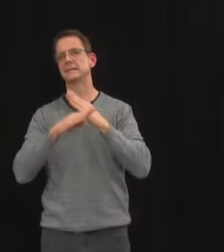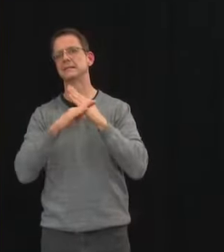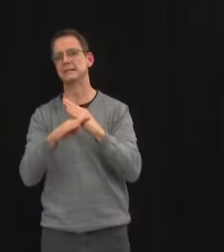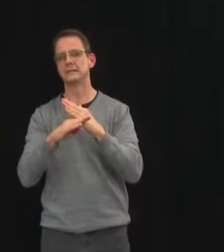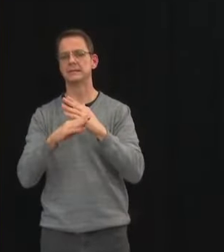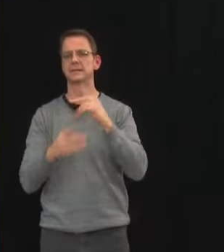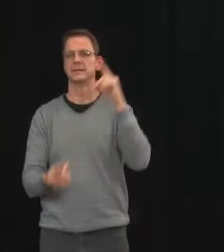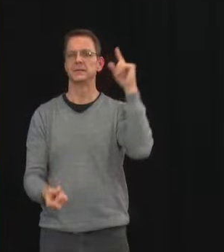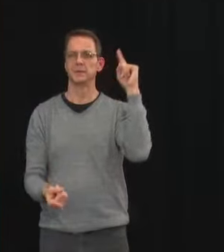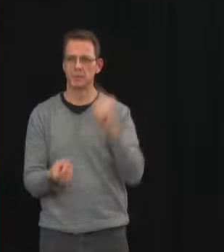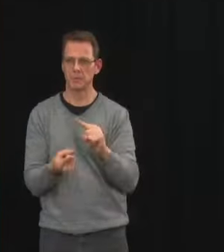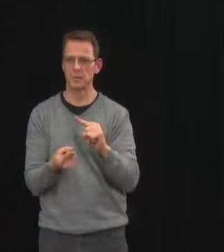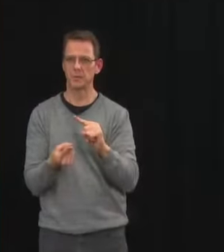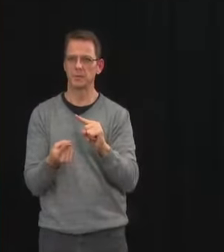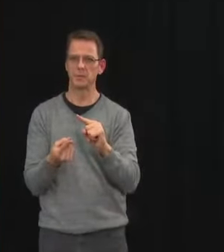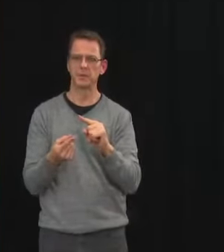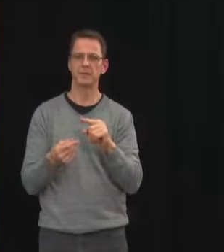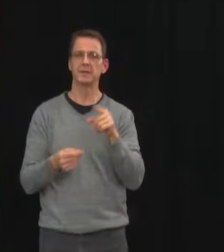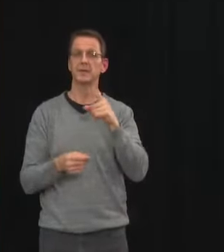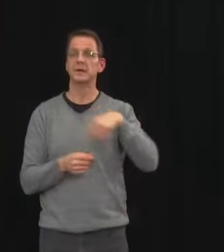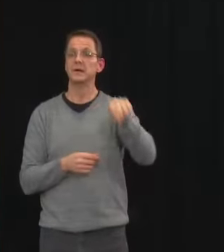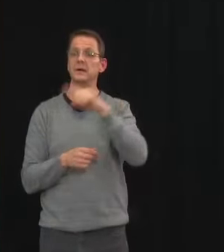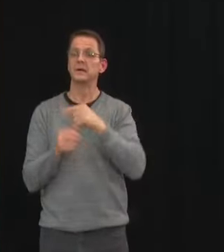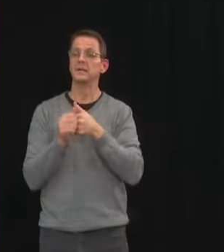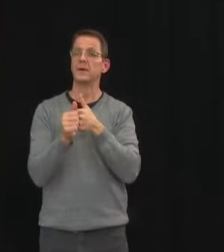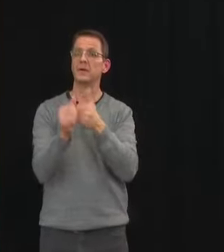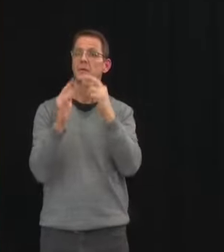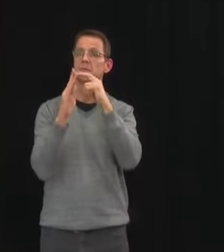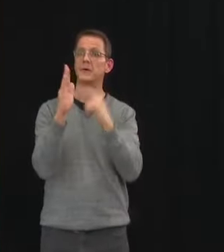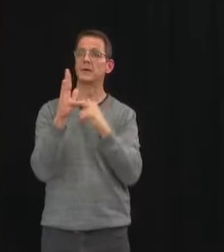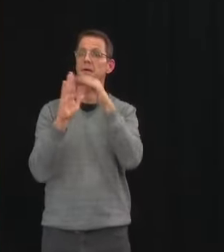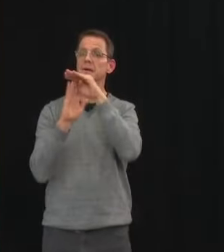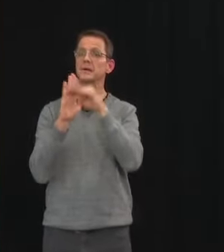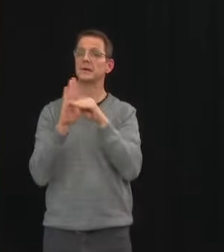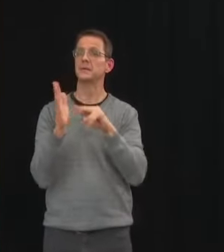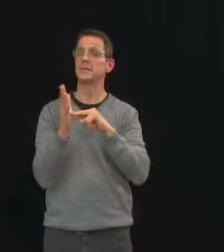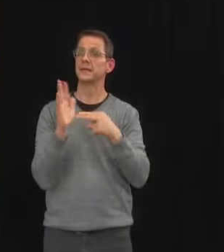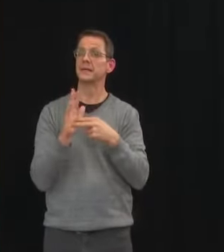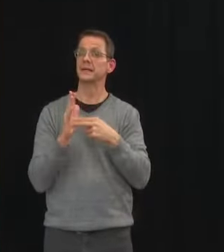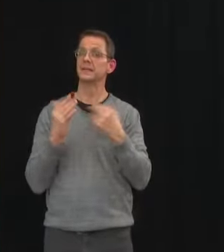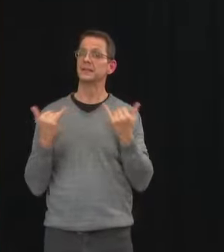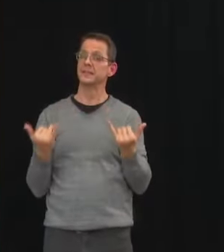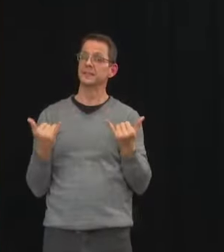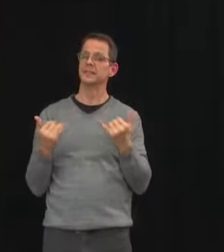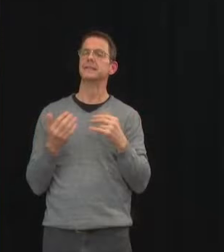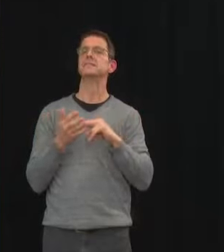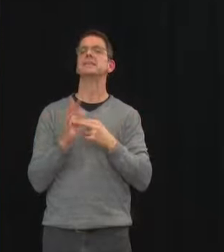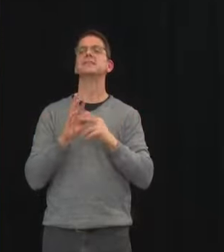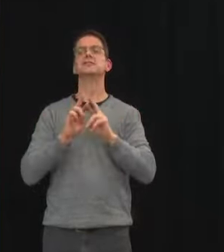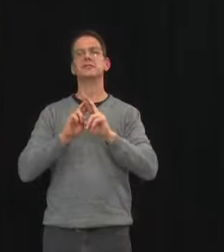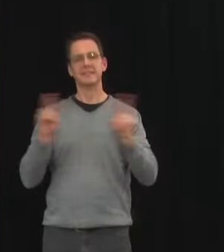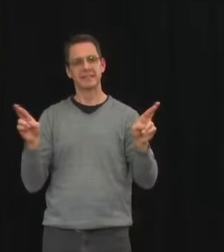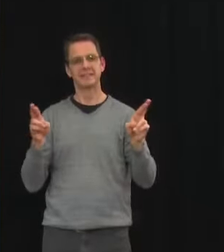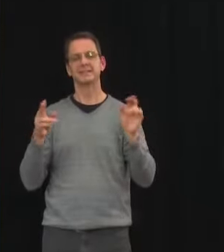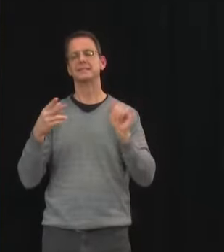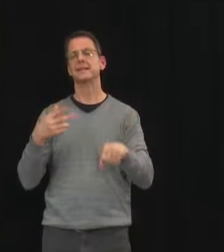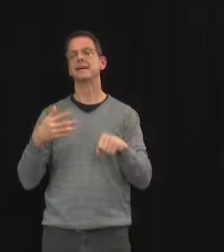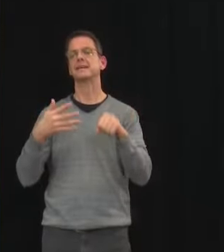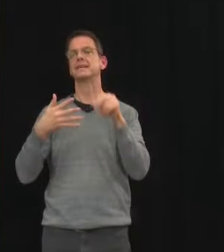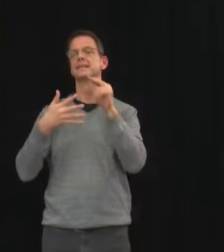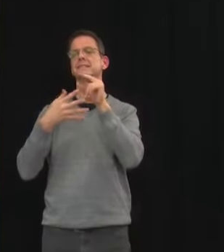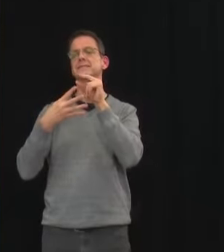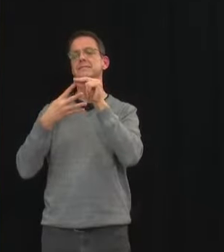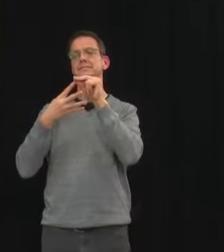position we are in today. We have climbed down from the peak in December thanks to the ongoing hard work, vigilance and